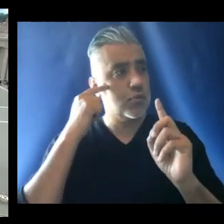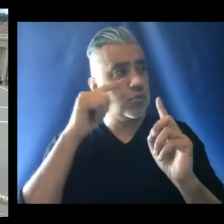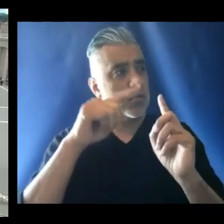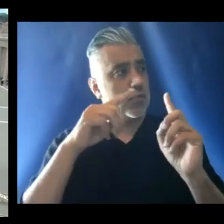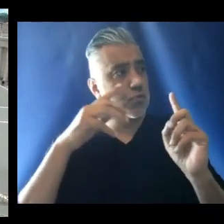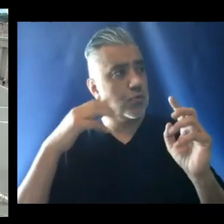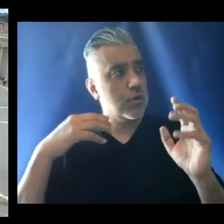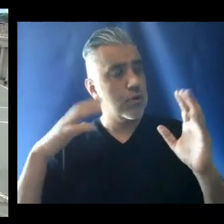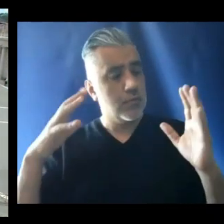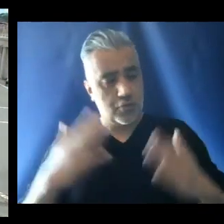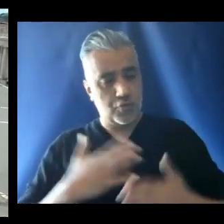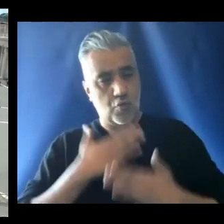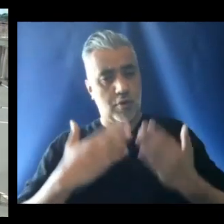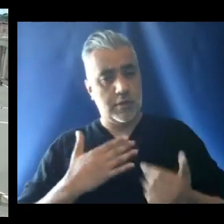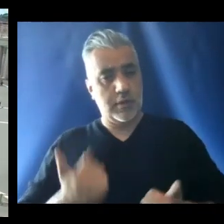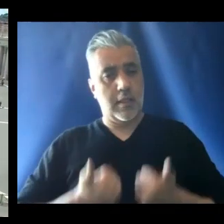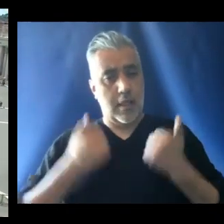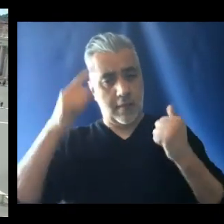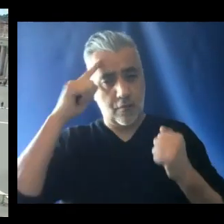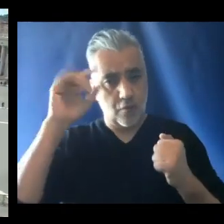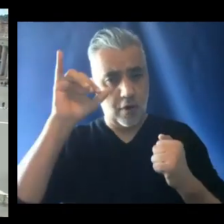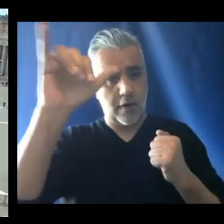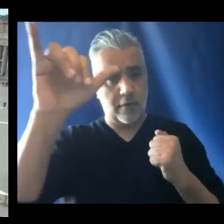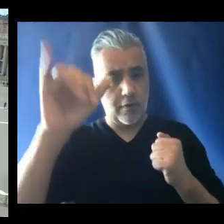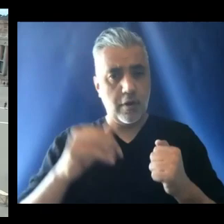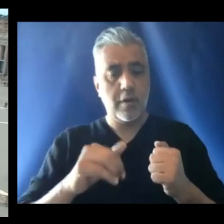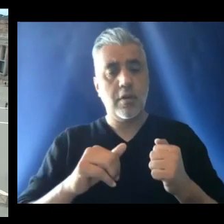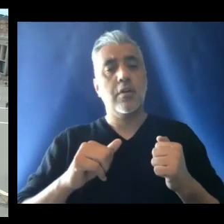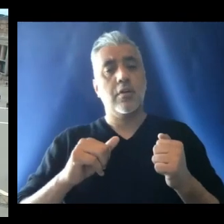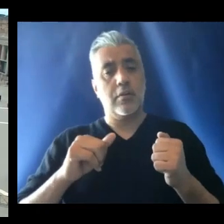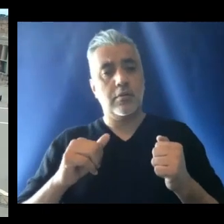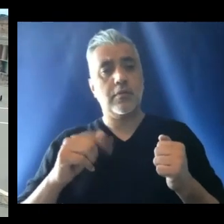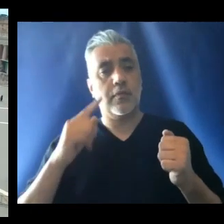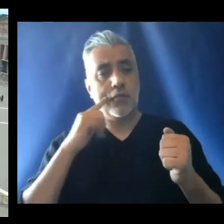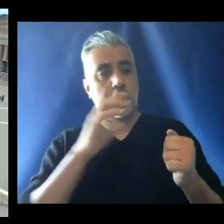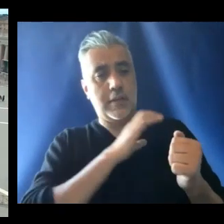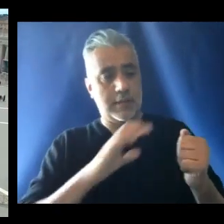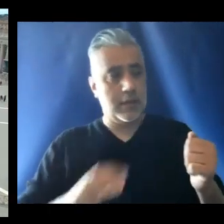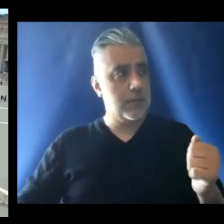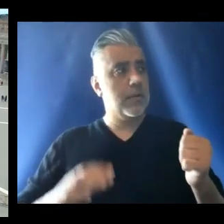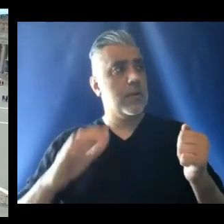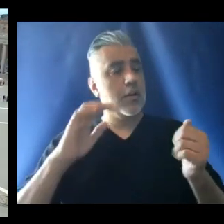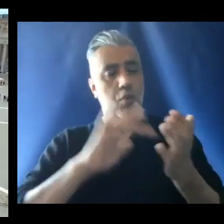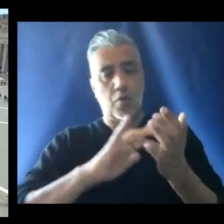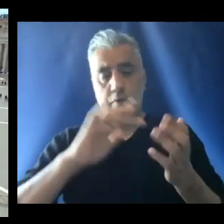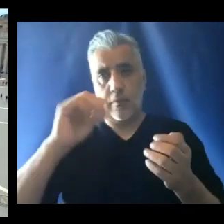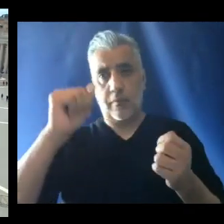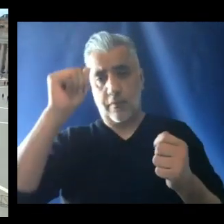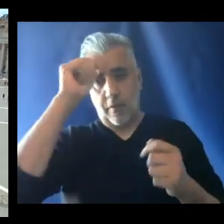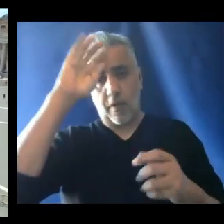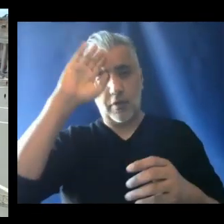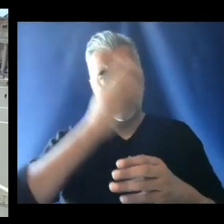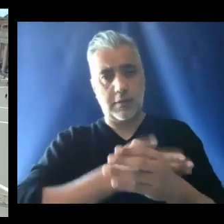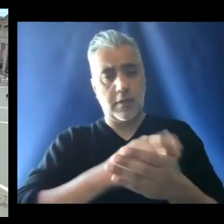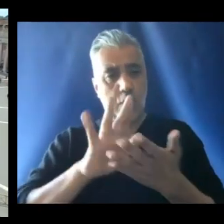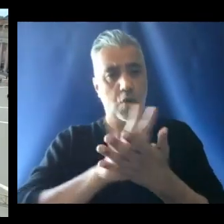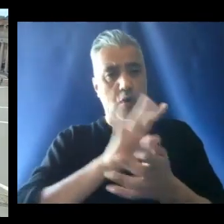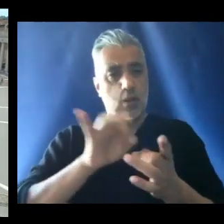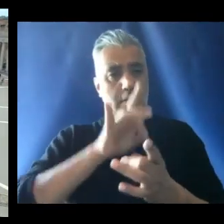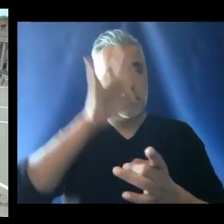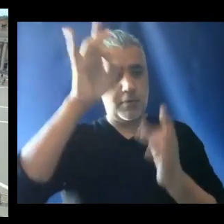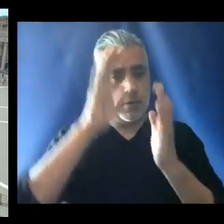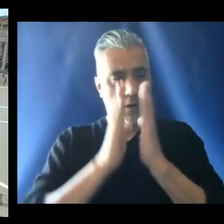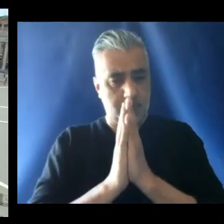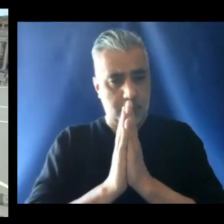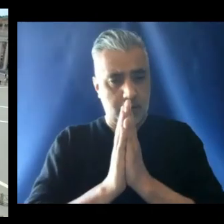et in secula saeculorum. Amen. Glorie a Patria et Figlio et Spiritus Sancto. Siccuterati in principio et